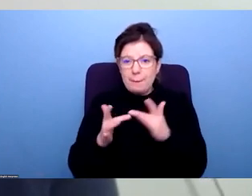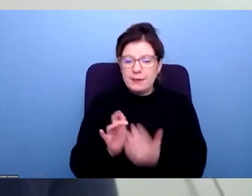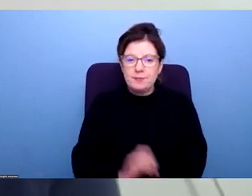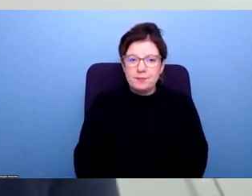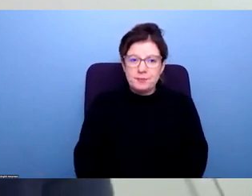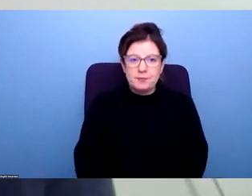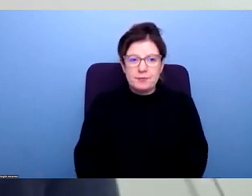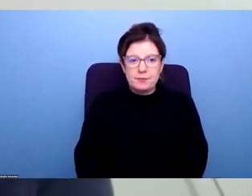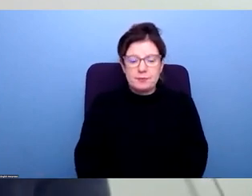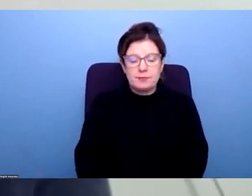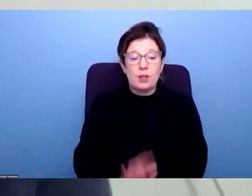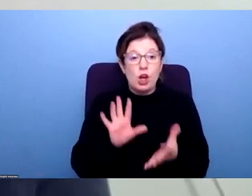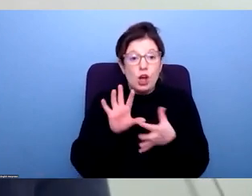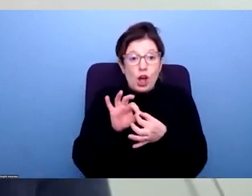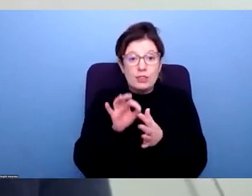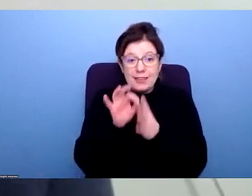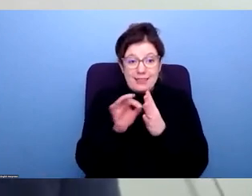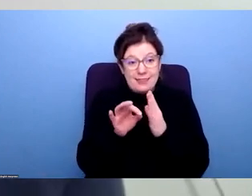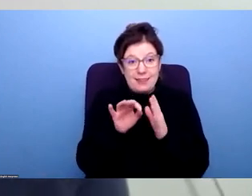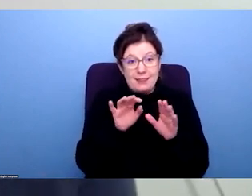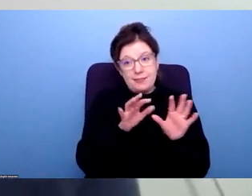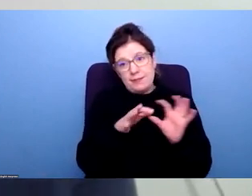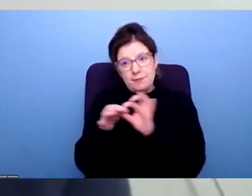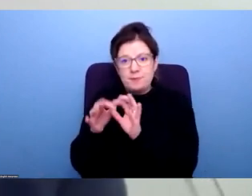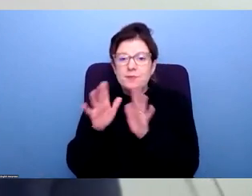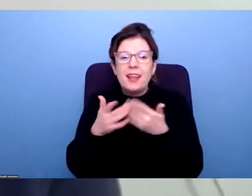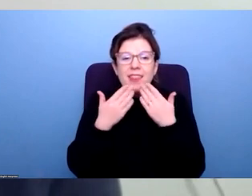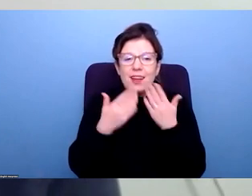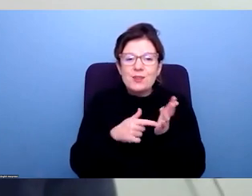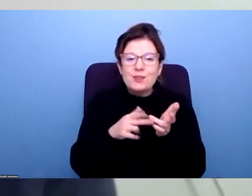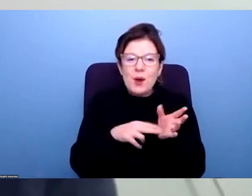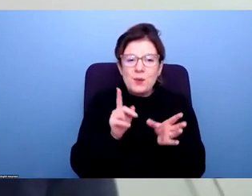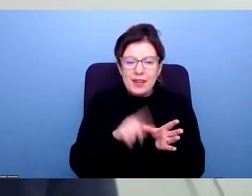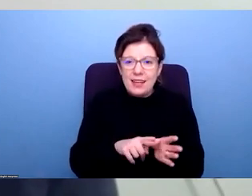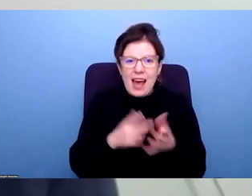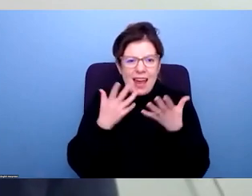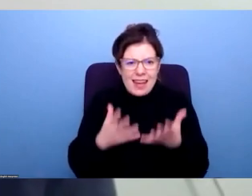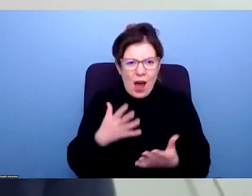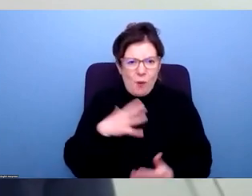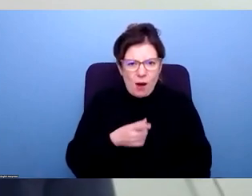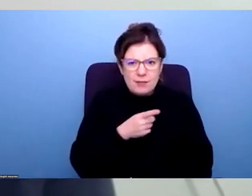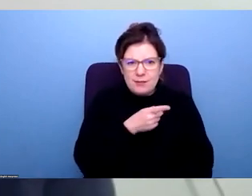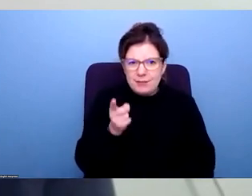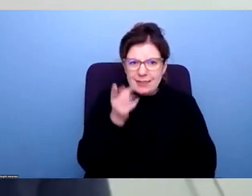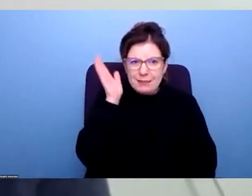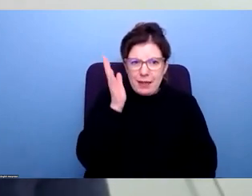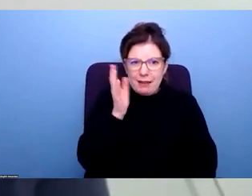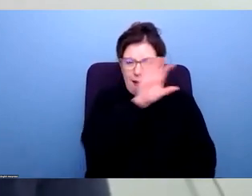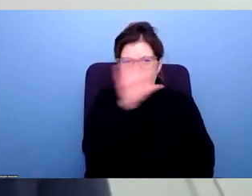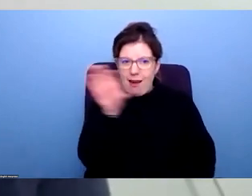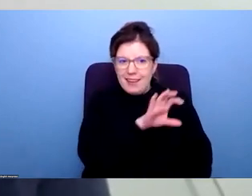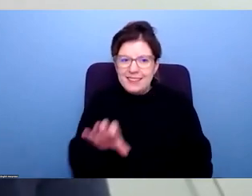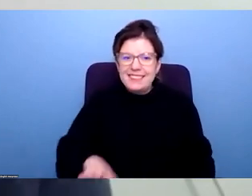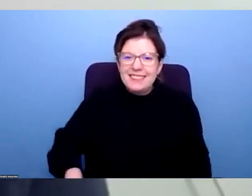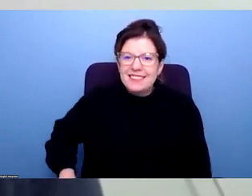and there's contact details of how to add your name to Tony Thank you I'm going to now try and get everyone back into the